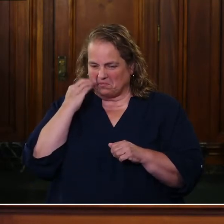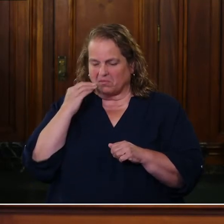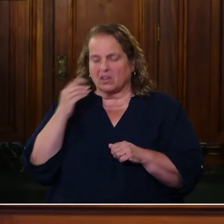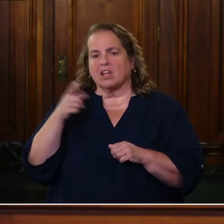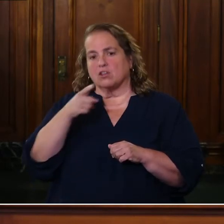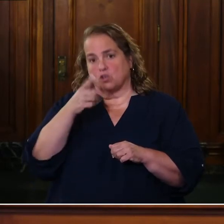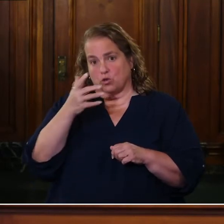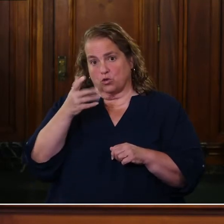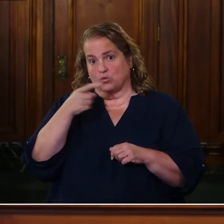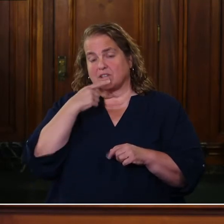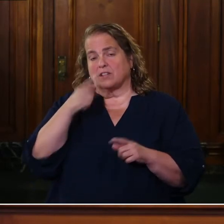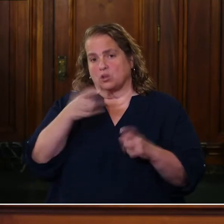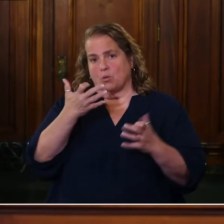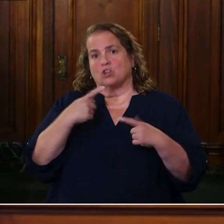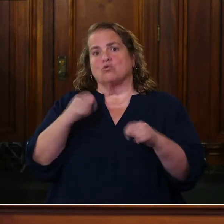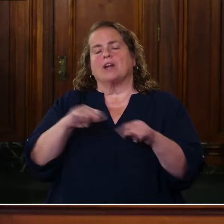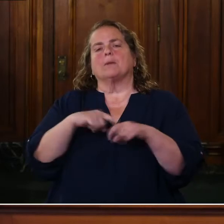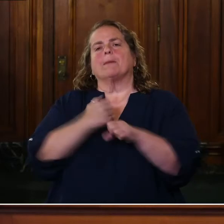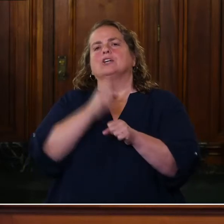Well,